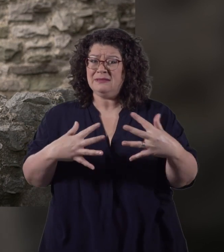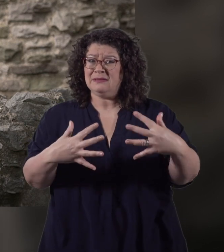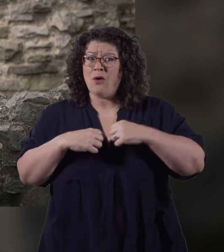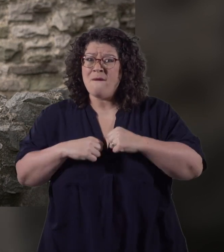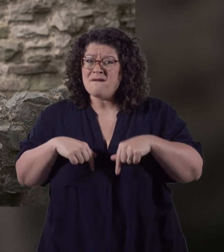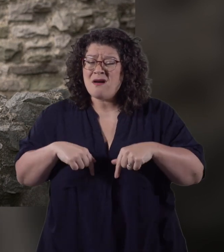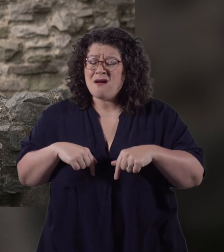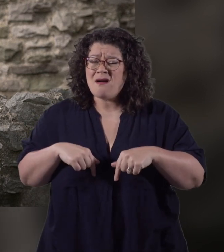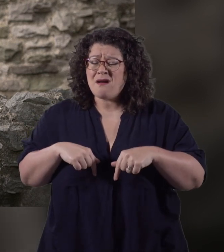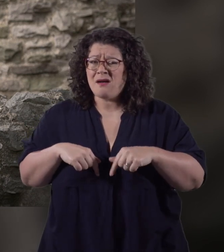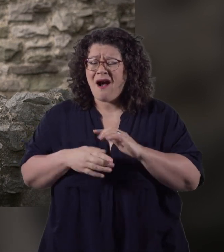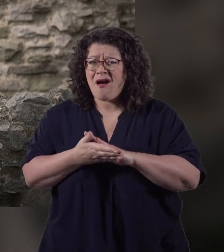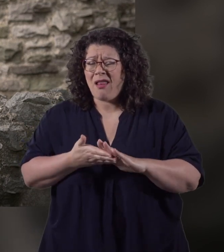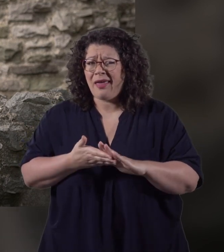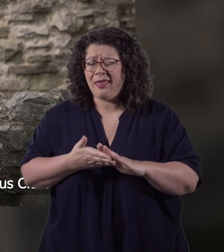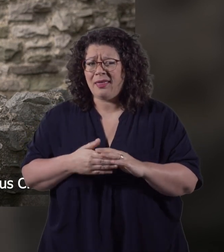siege.